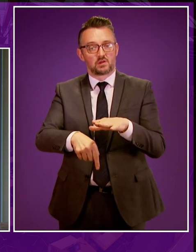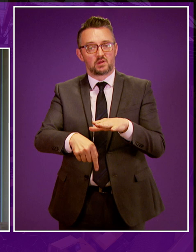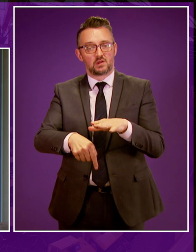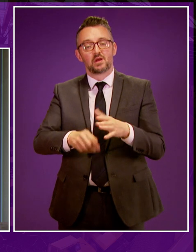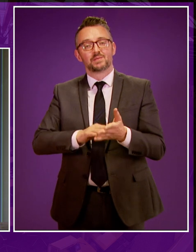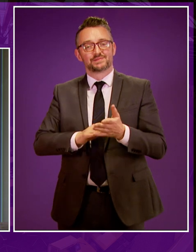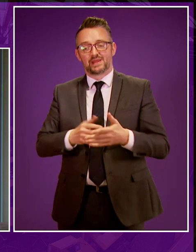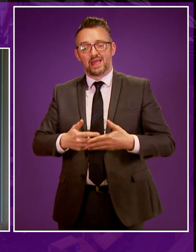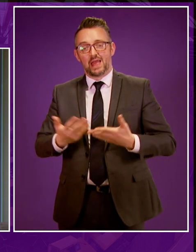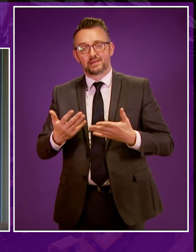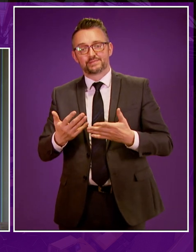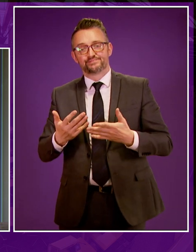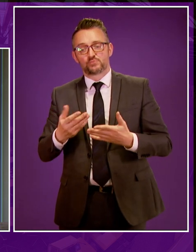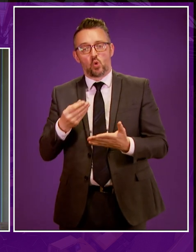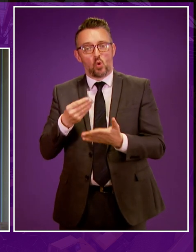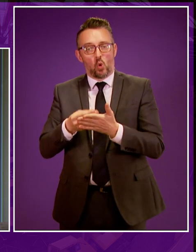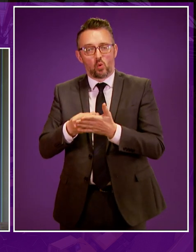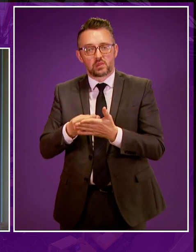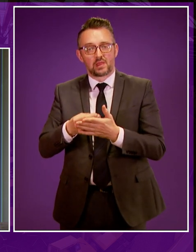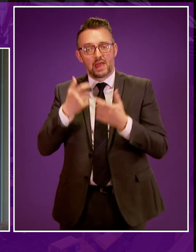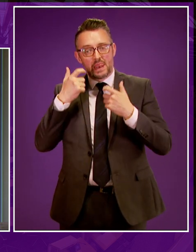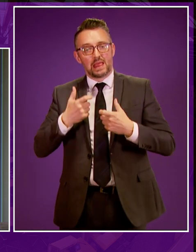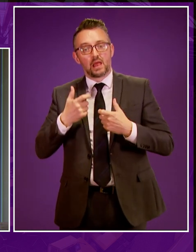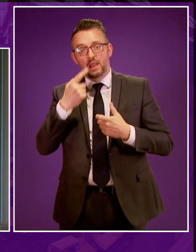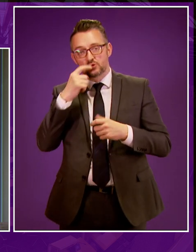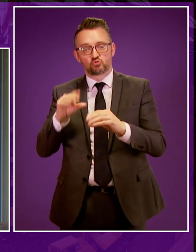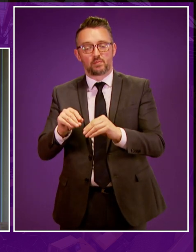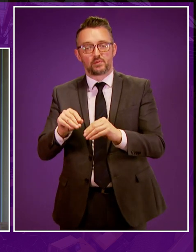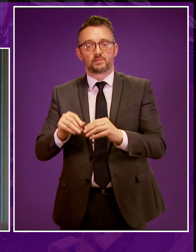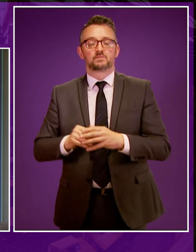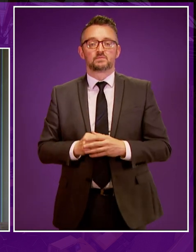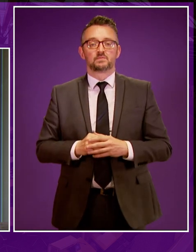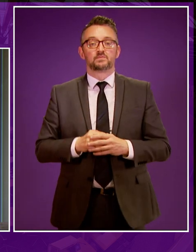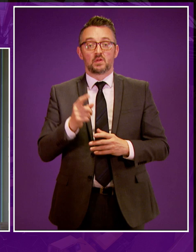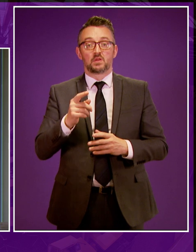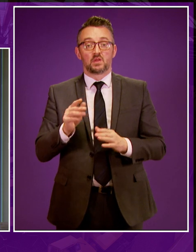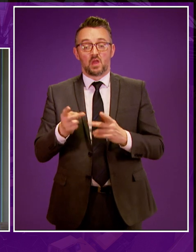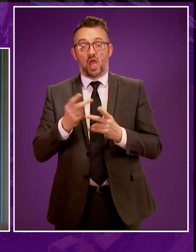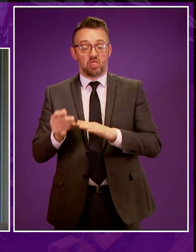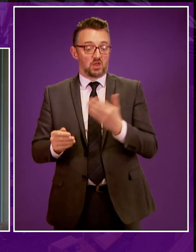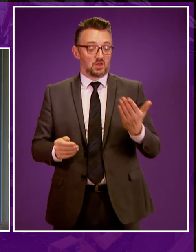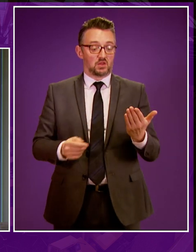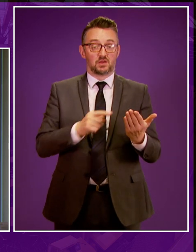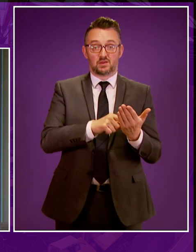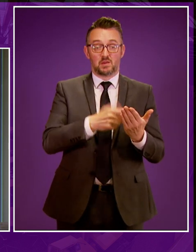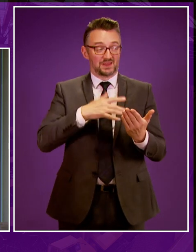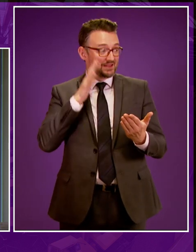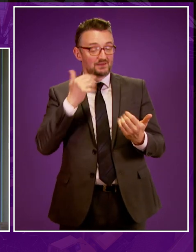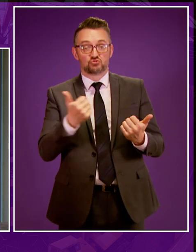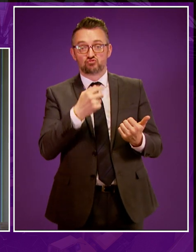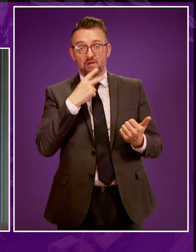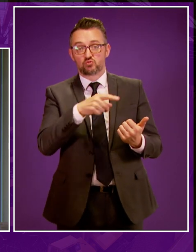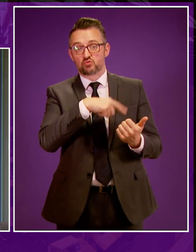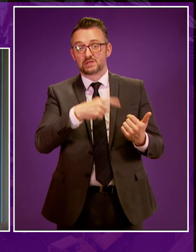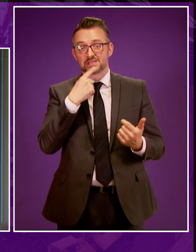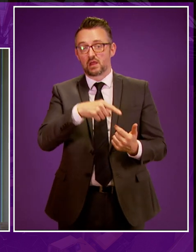avoiding any unnecessary and costly legal challenges. There are also those on the other side of the argument, as we've heard already this